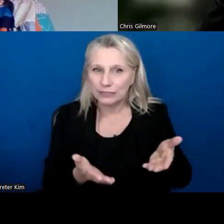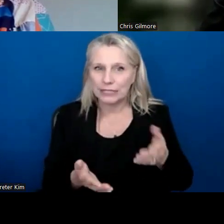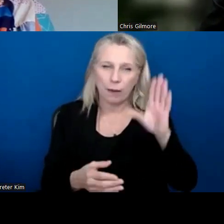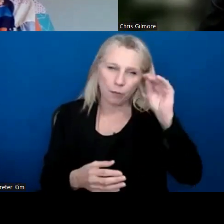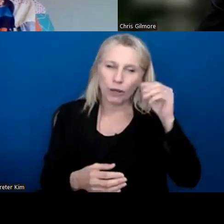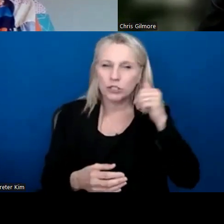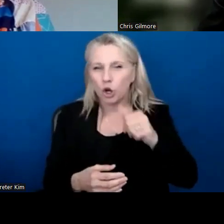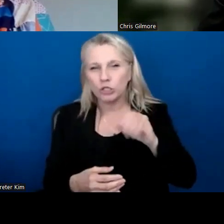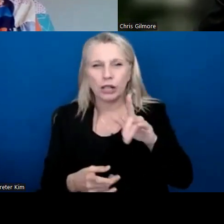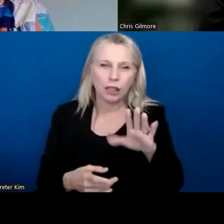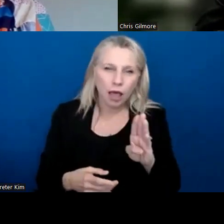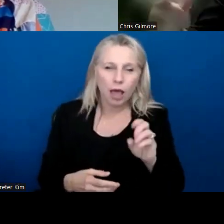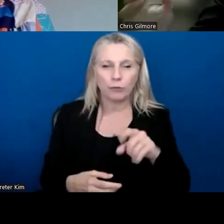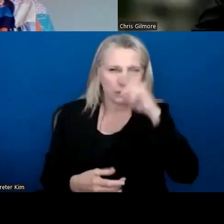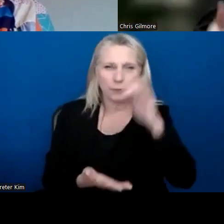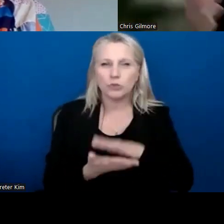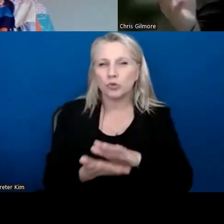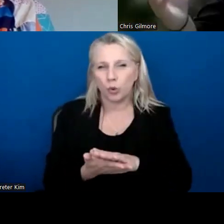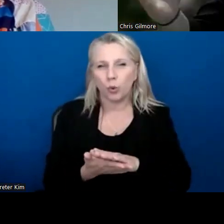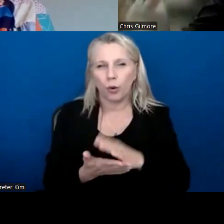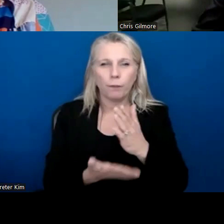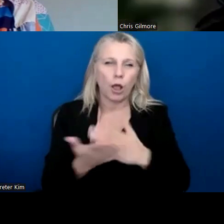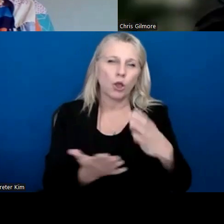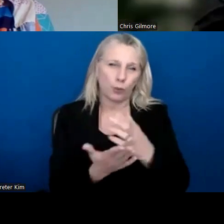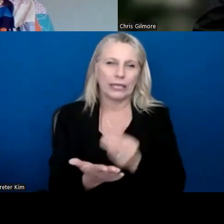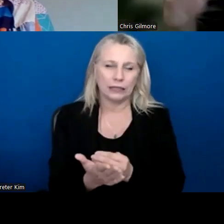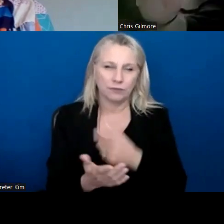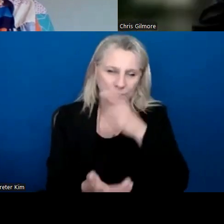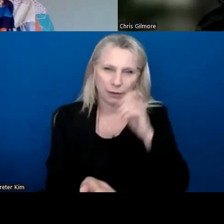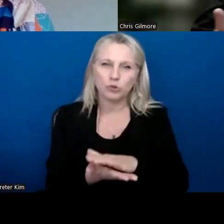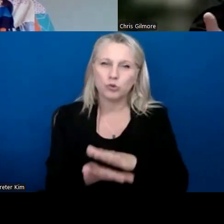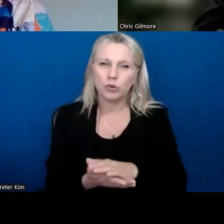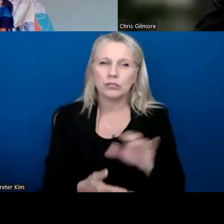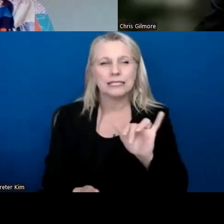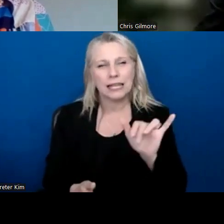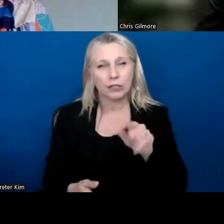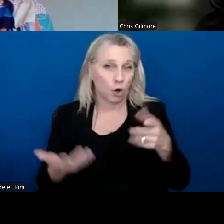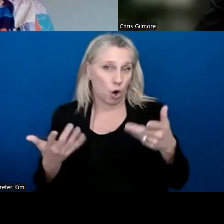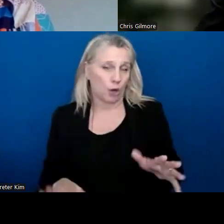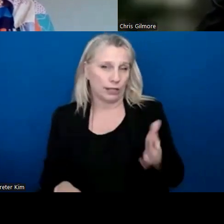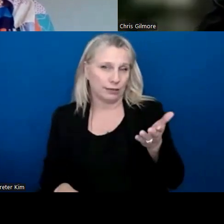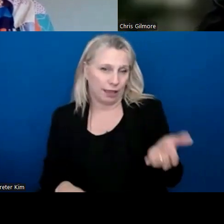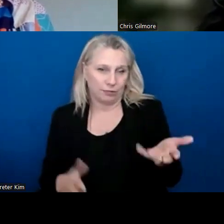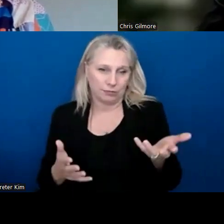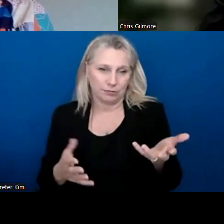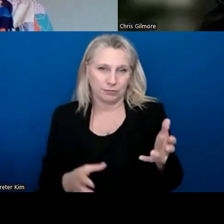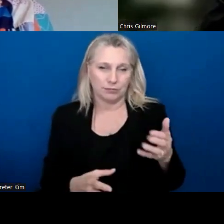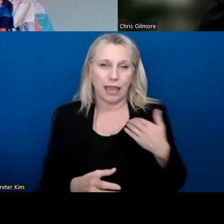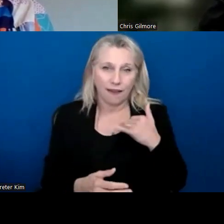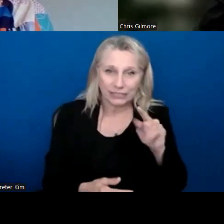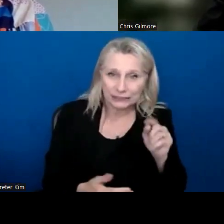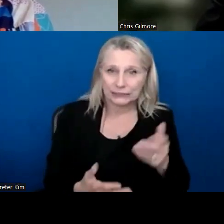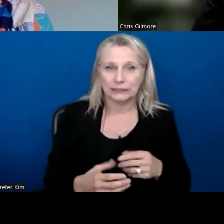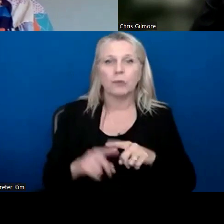um, or summer school, like we're part of the curriculum for summer school. So it's just like, you're already happy, but we do, we do